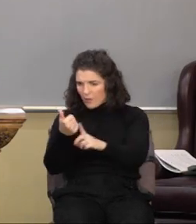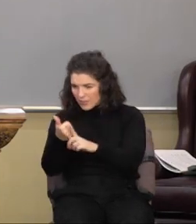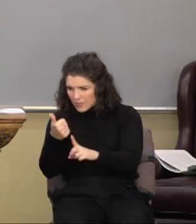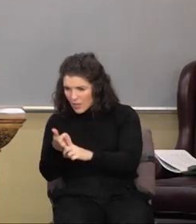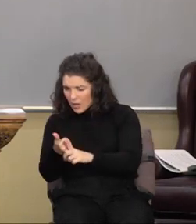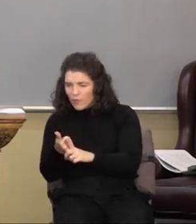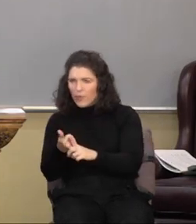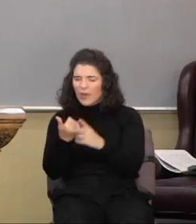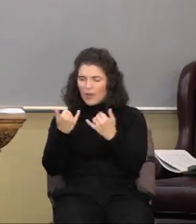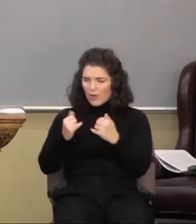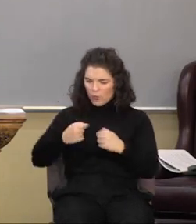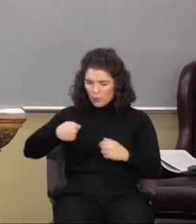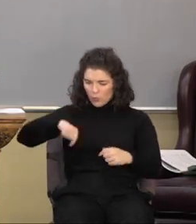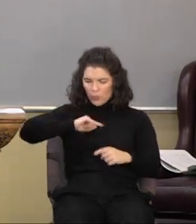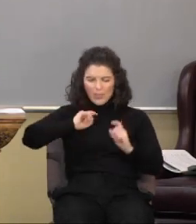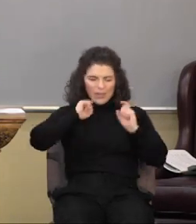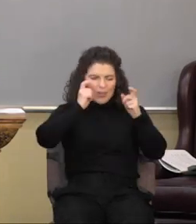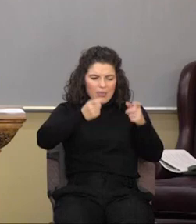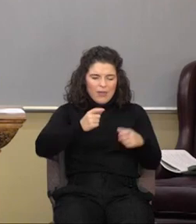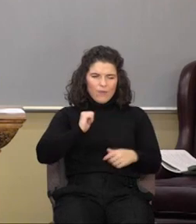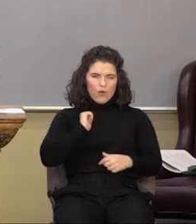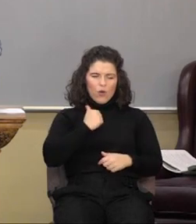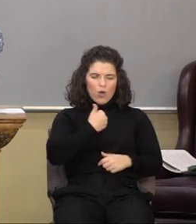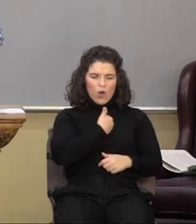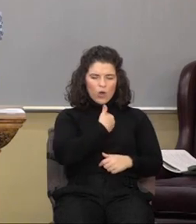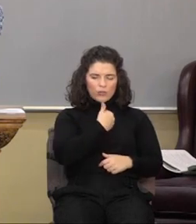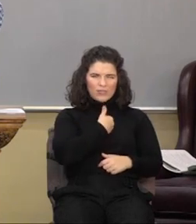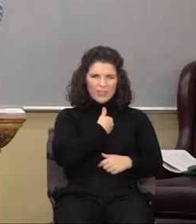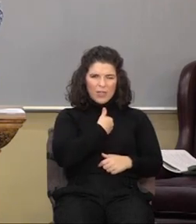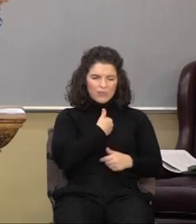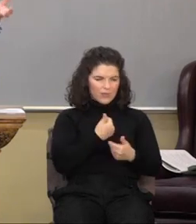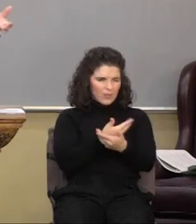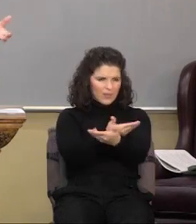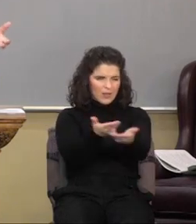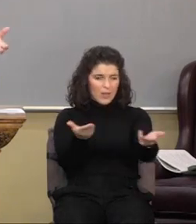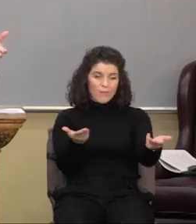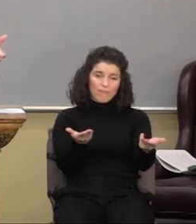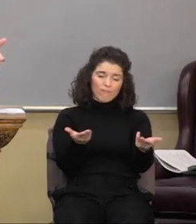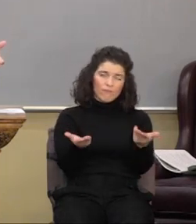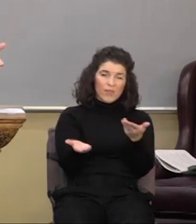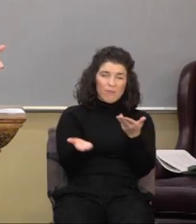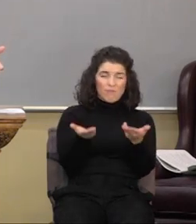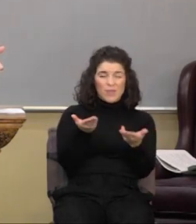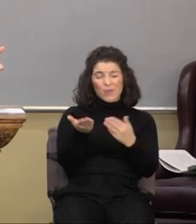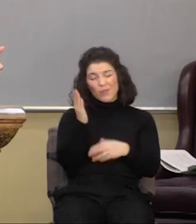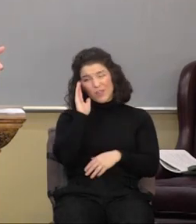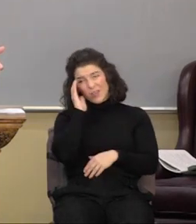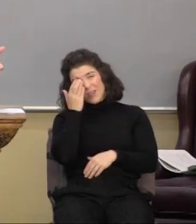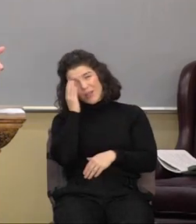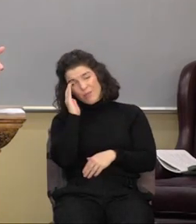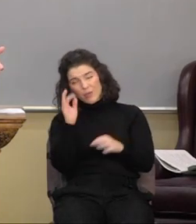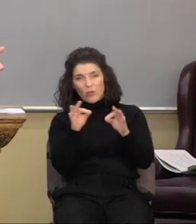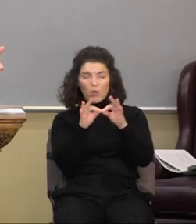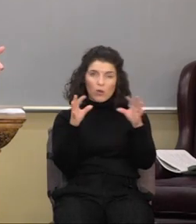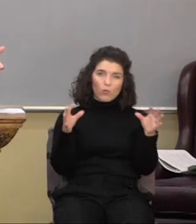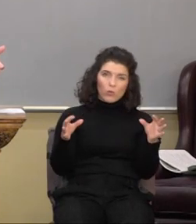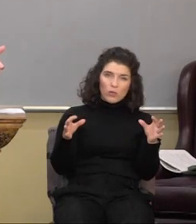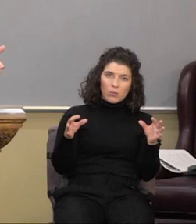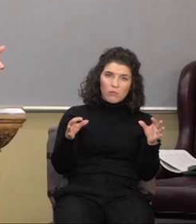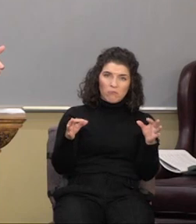now give ourselves to those that maybe appear to be unworthy,